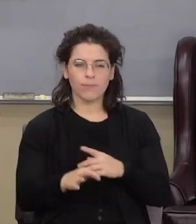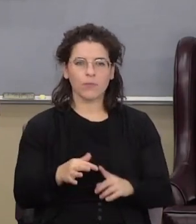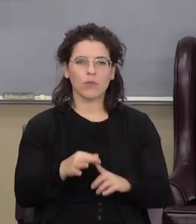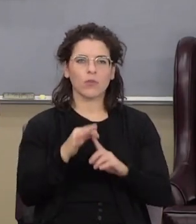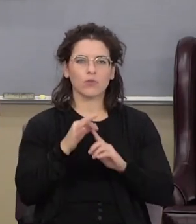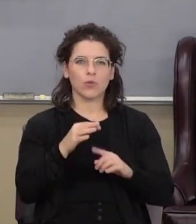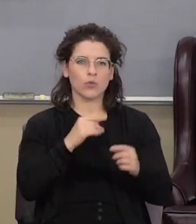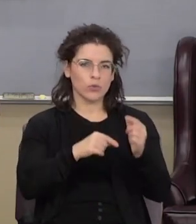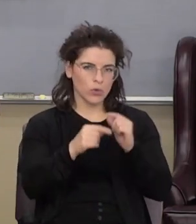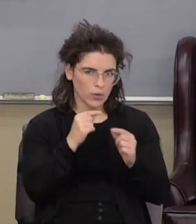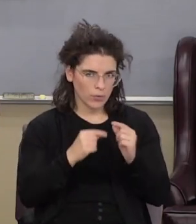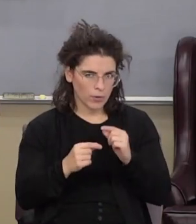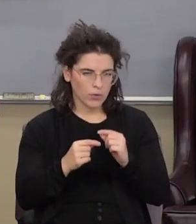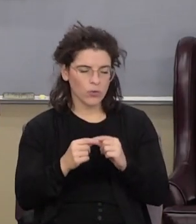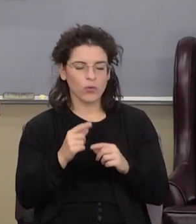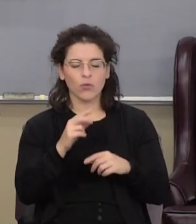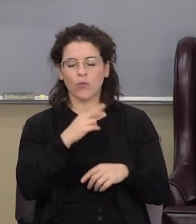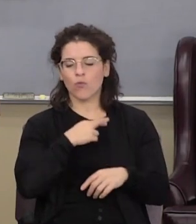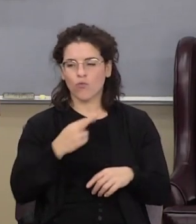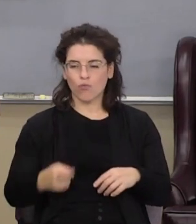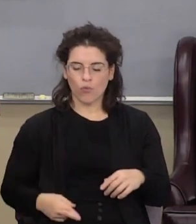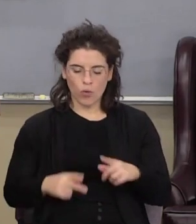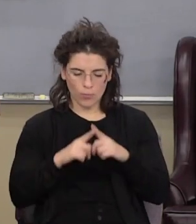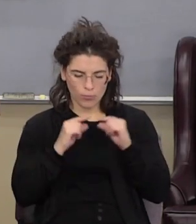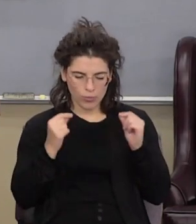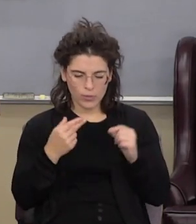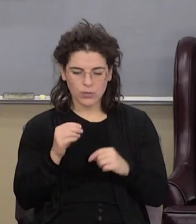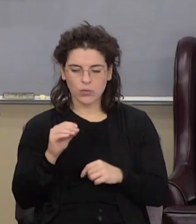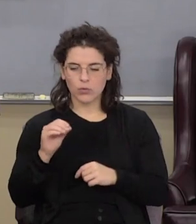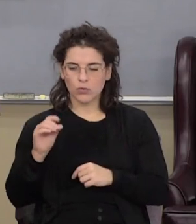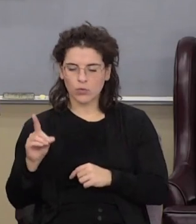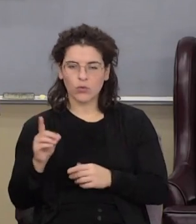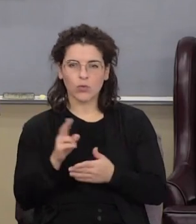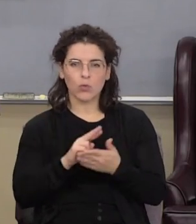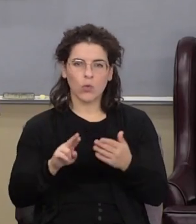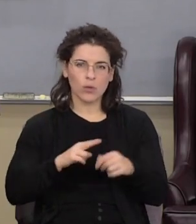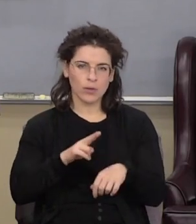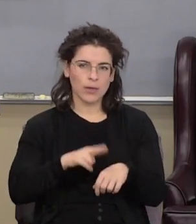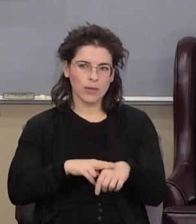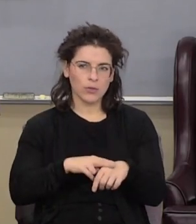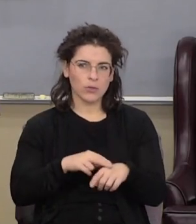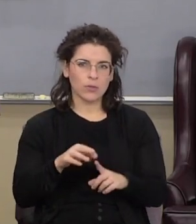generation they are the royal priesthood they're the holy nation they're the peculiar people all